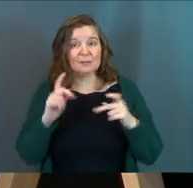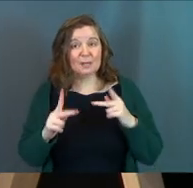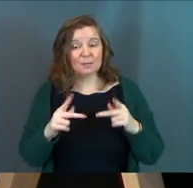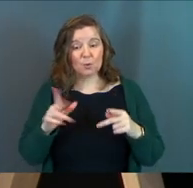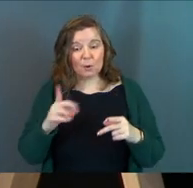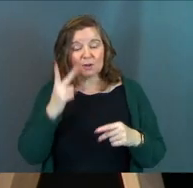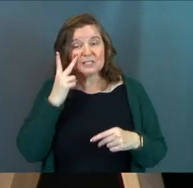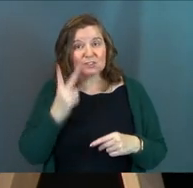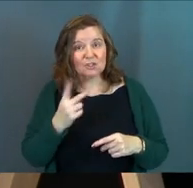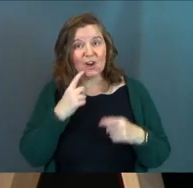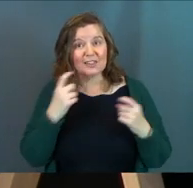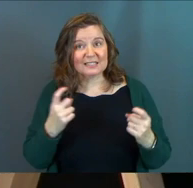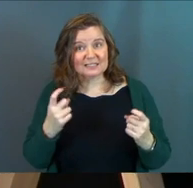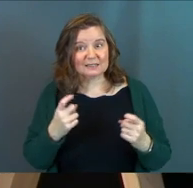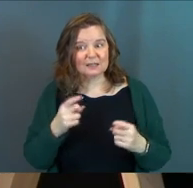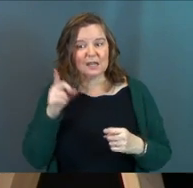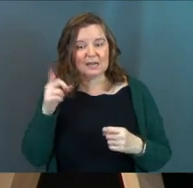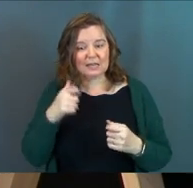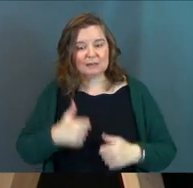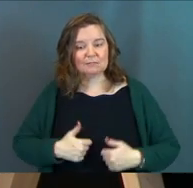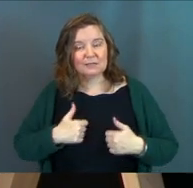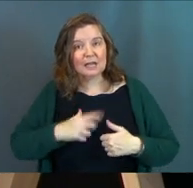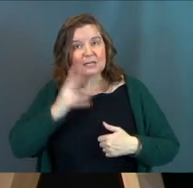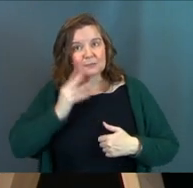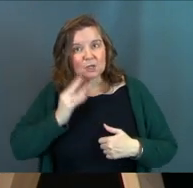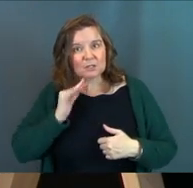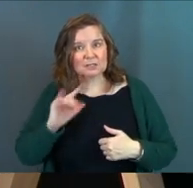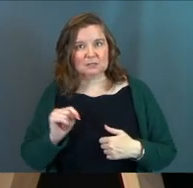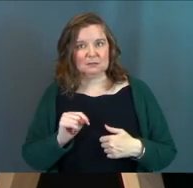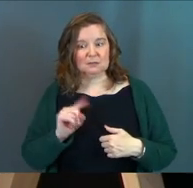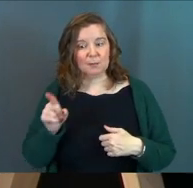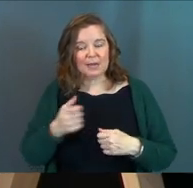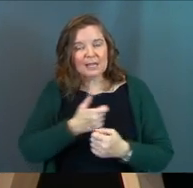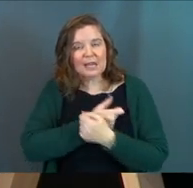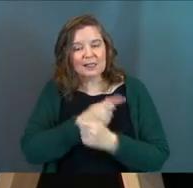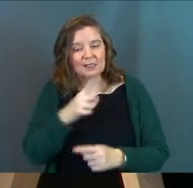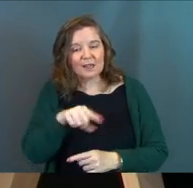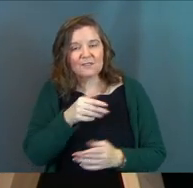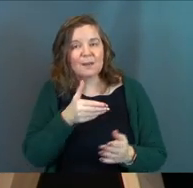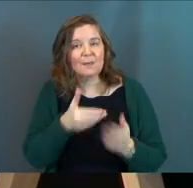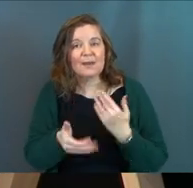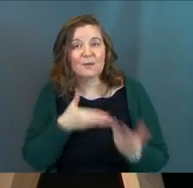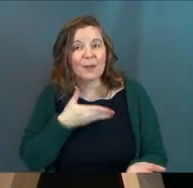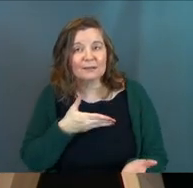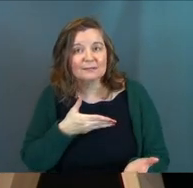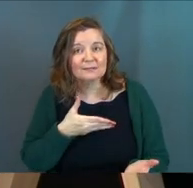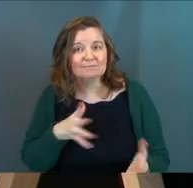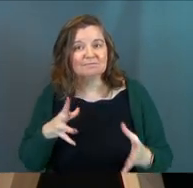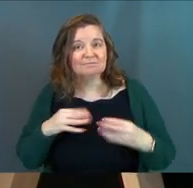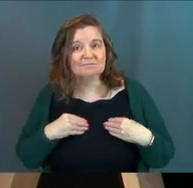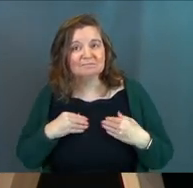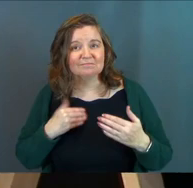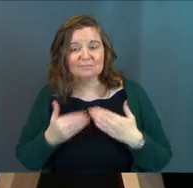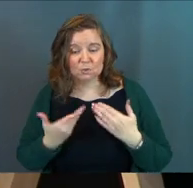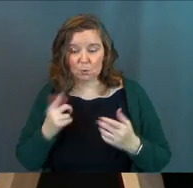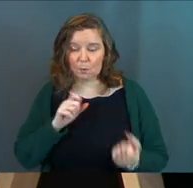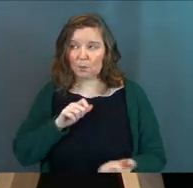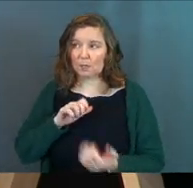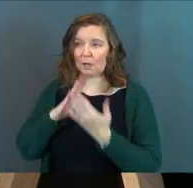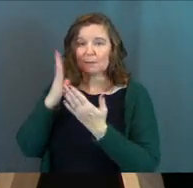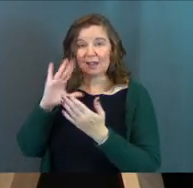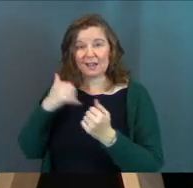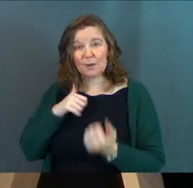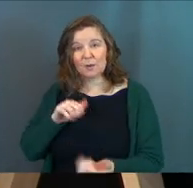people where he saw the sin and he lived with it but he loved them anyway. And so when we come to God,